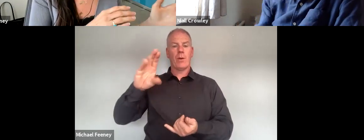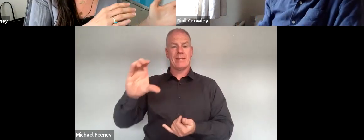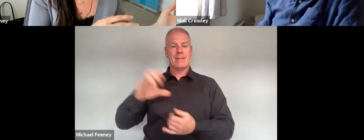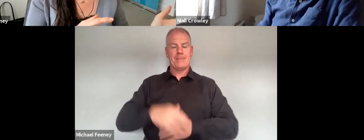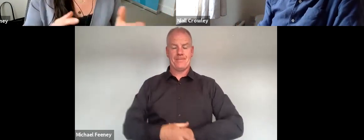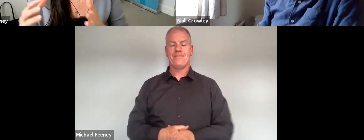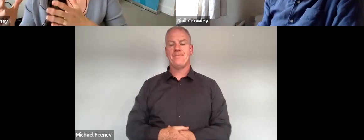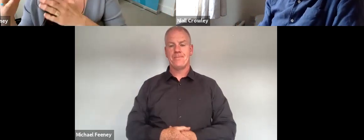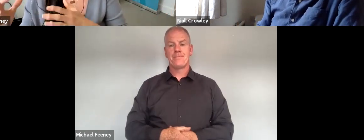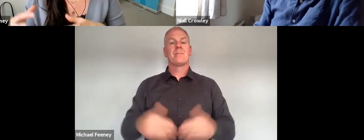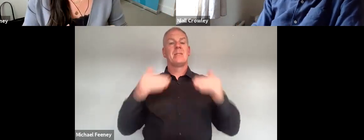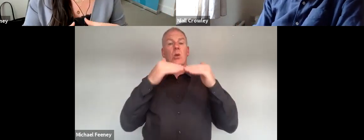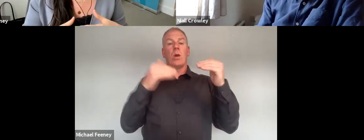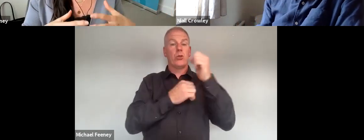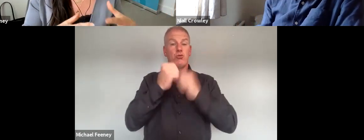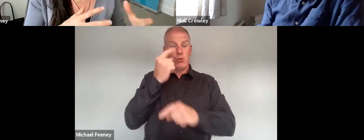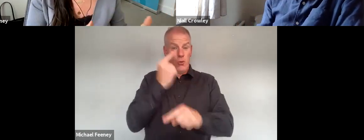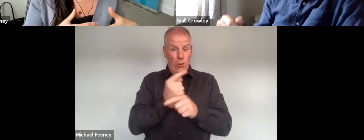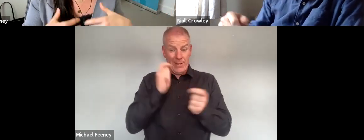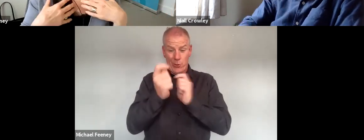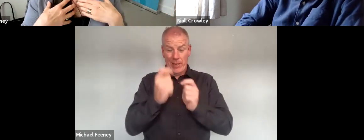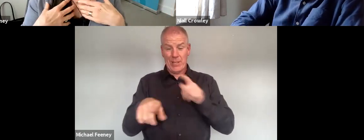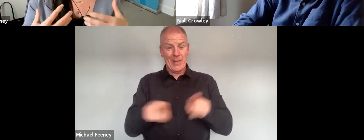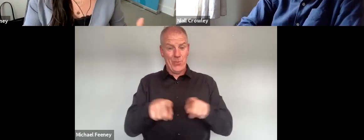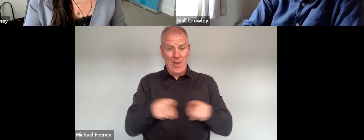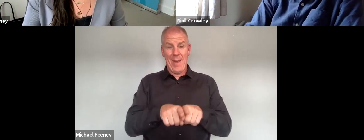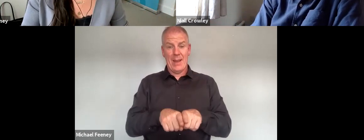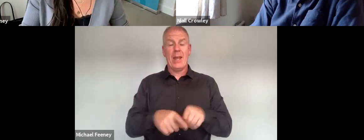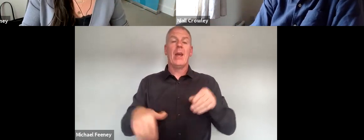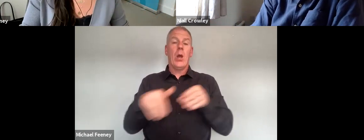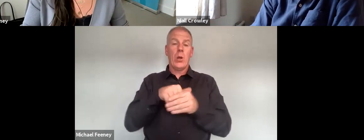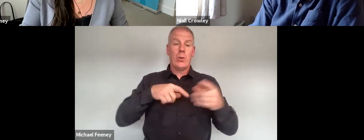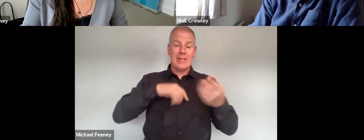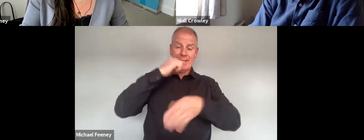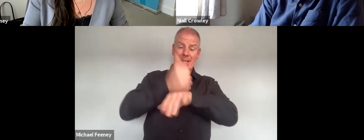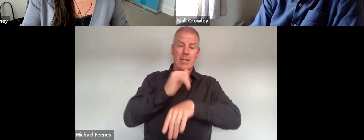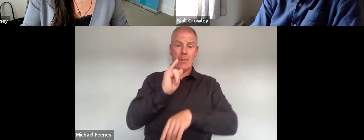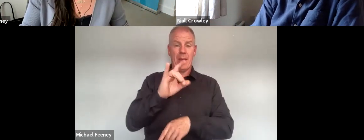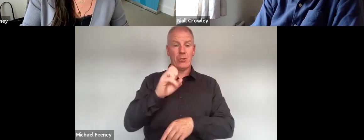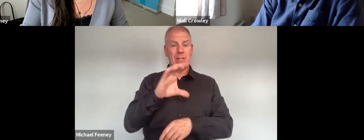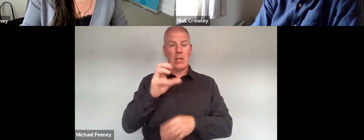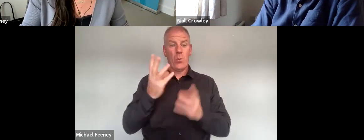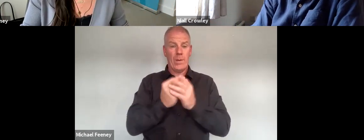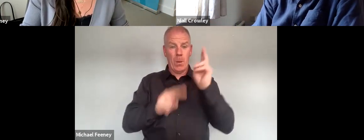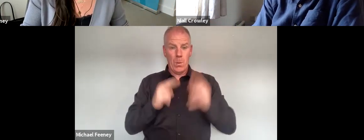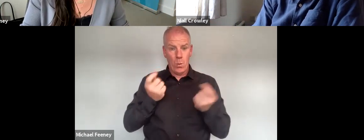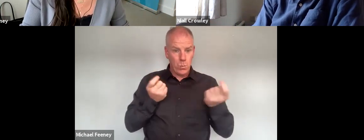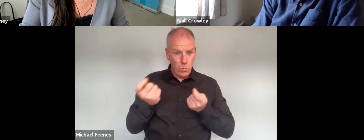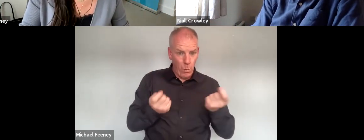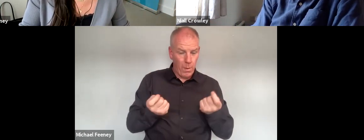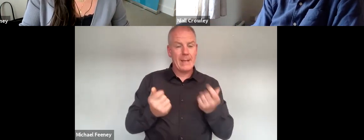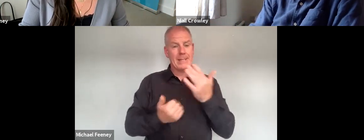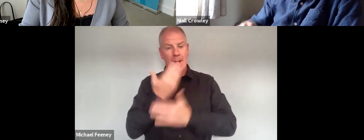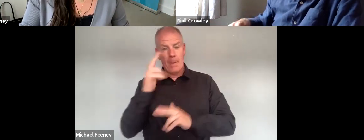the equality architecture obviously has evolved in that time as well and that includes our own establishment and powers and the development of our powers